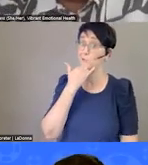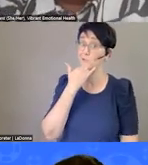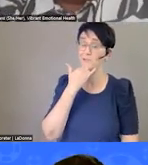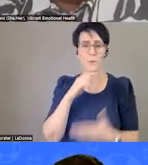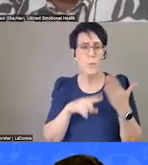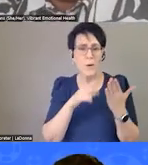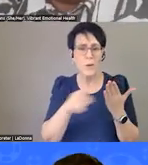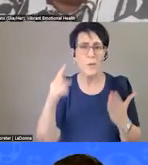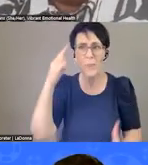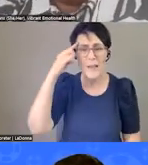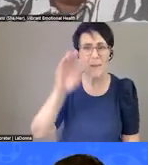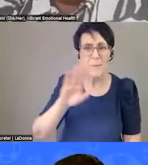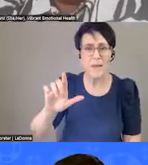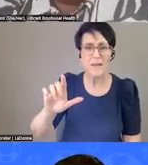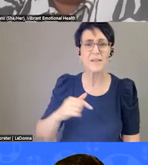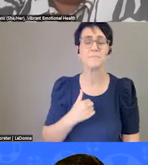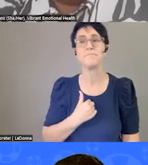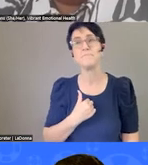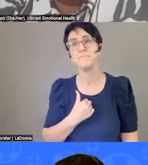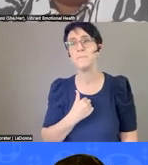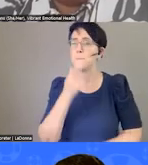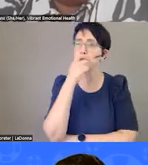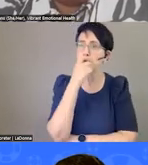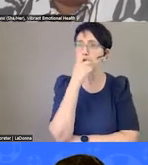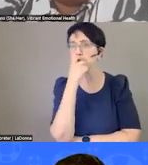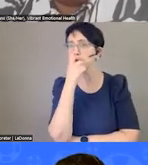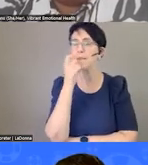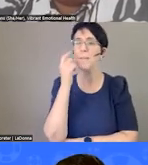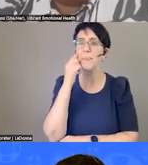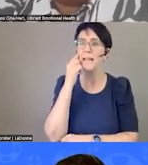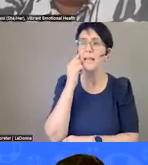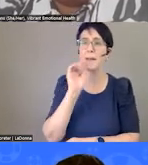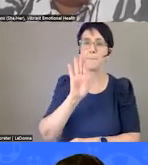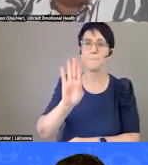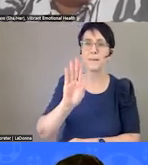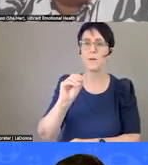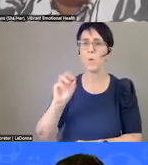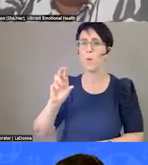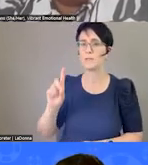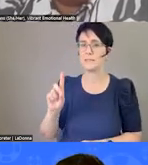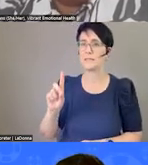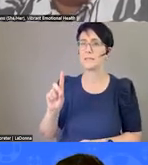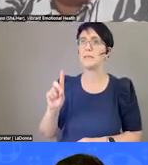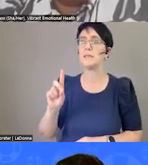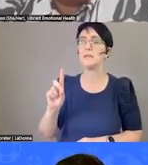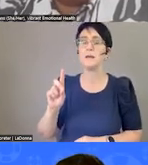thinking here, Bill? I think it could be B or D. I'm thinking about the region specifically. I'm familiar a bit with